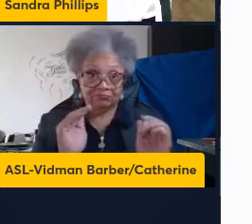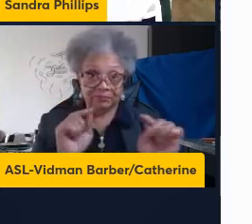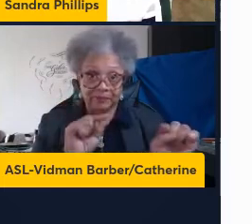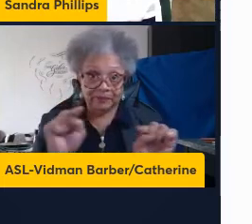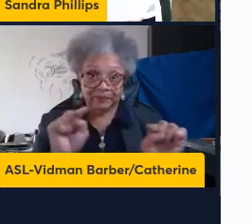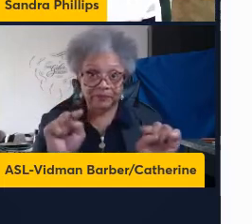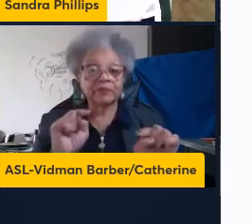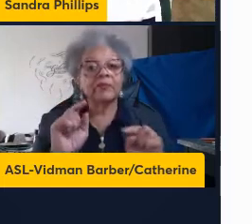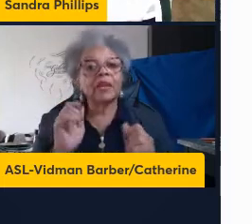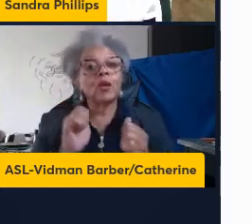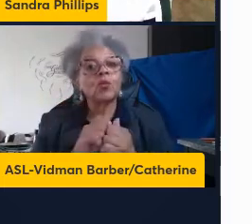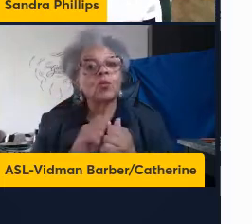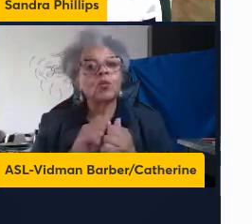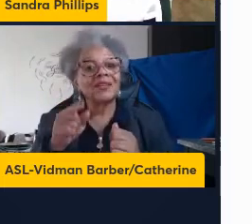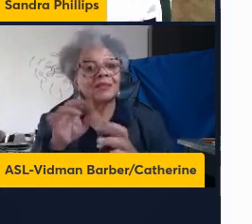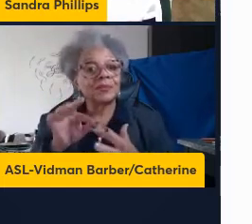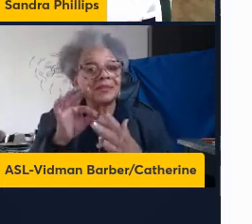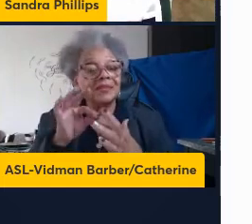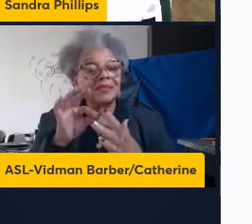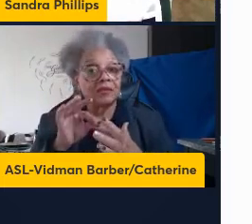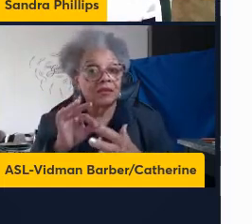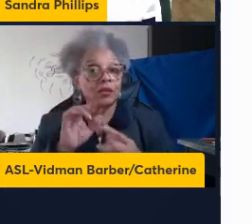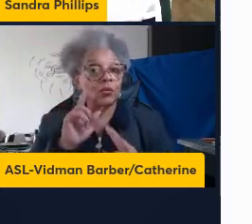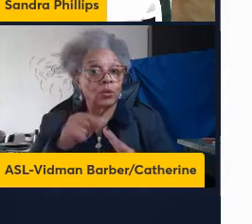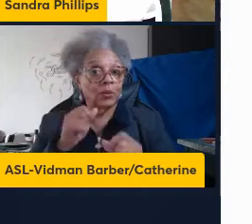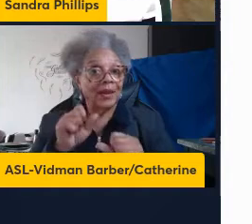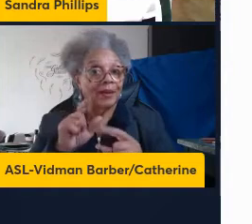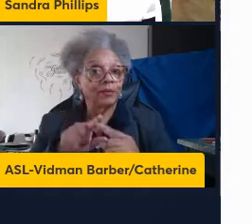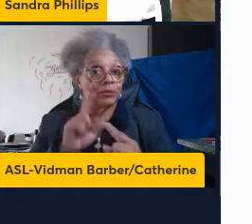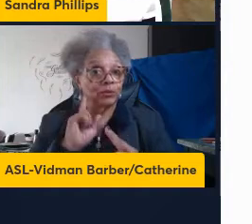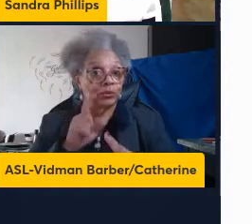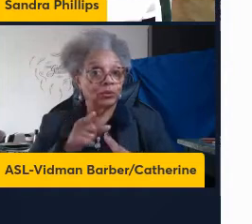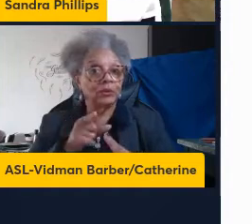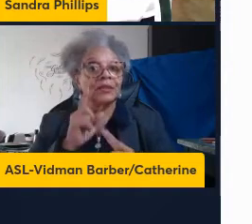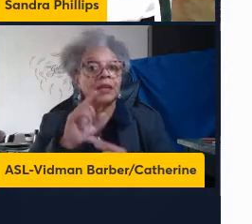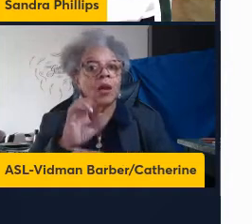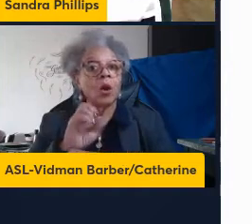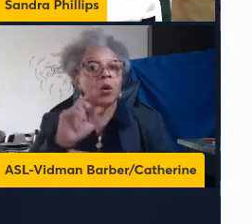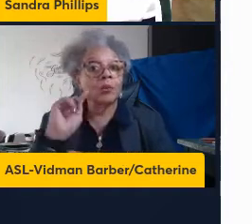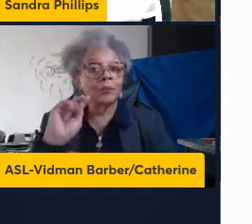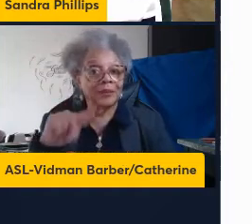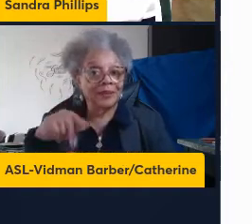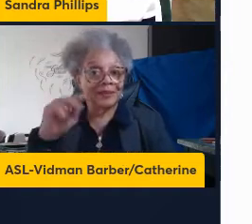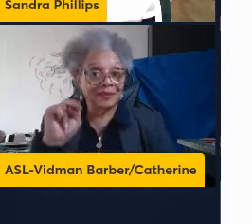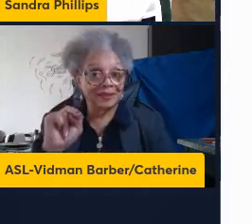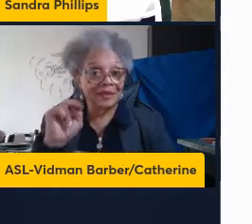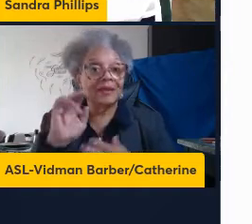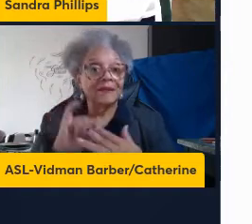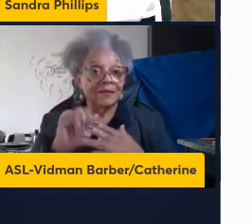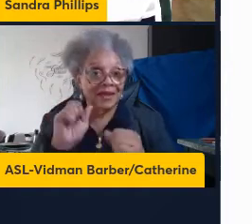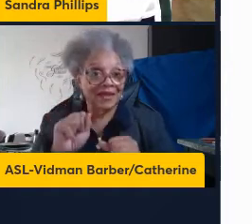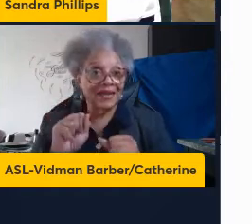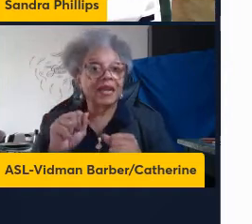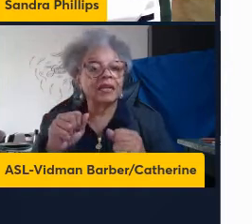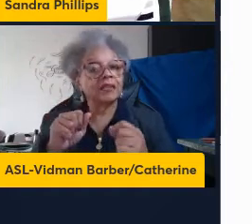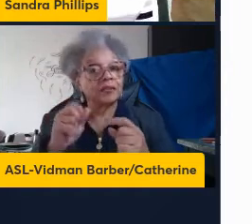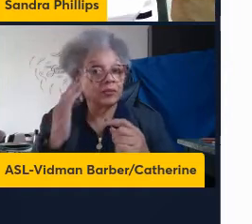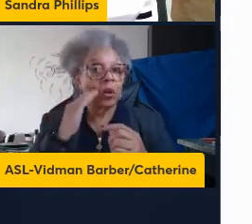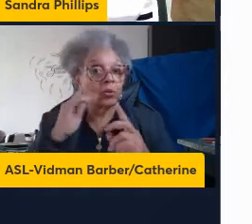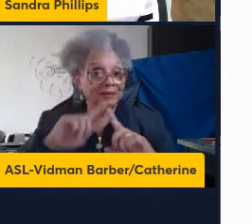Also, with this particular data set, we were able to determine OPN cut-off points that can discriminate